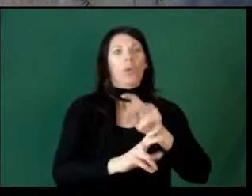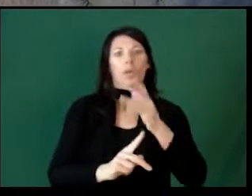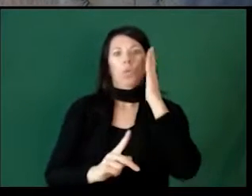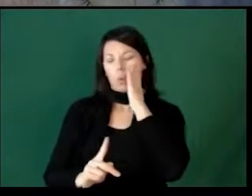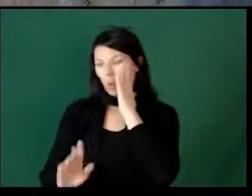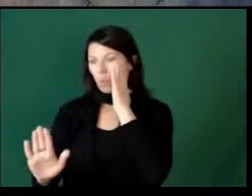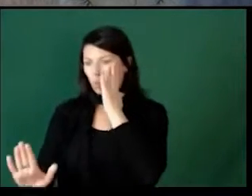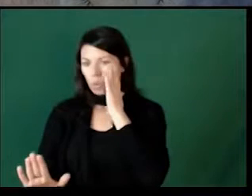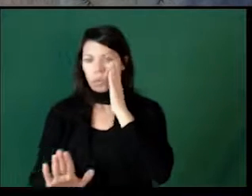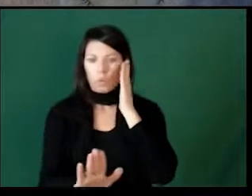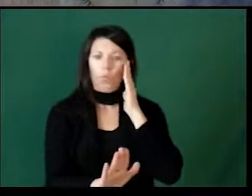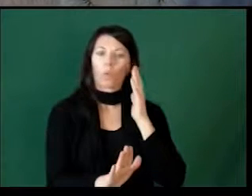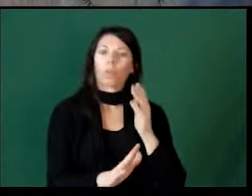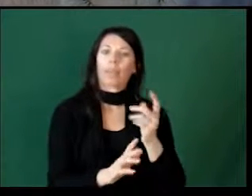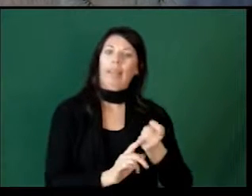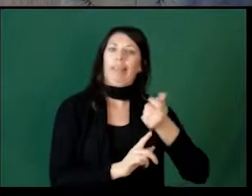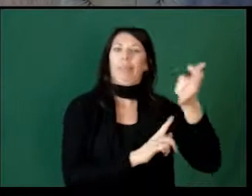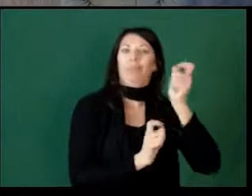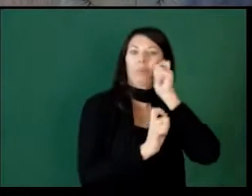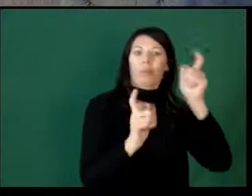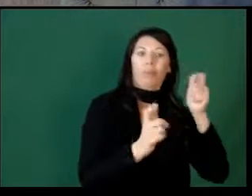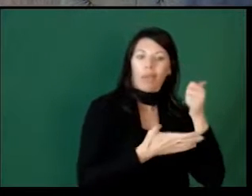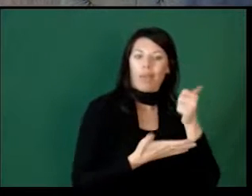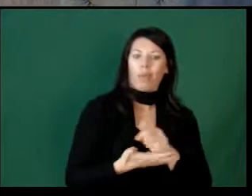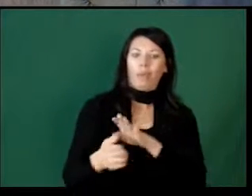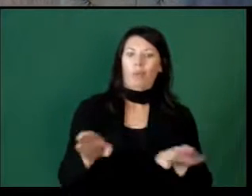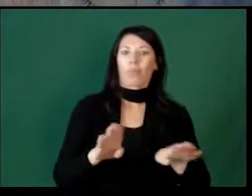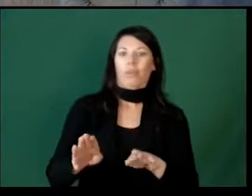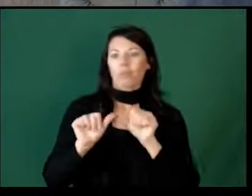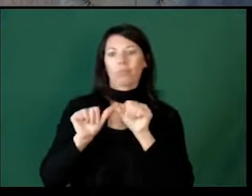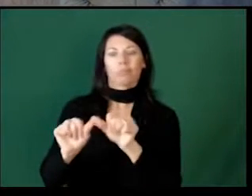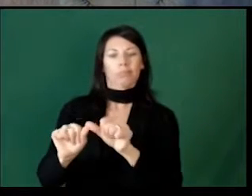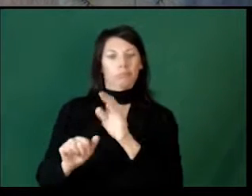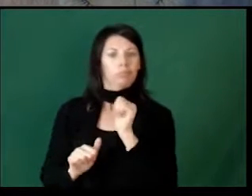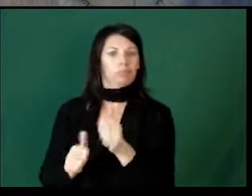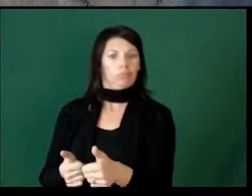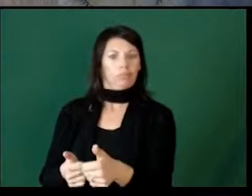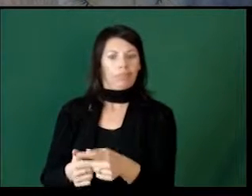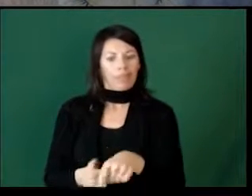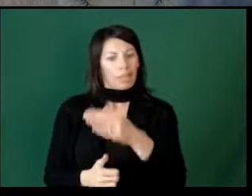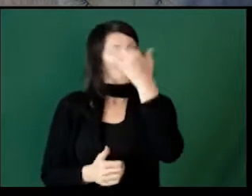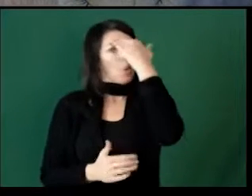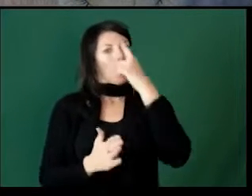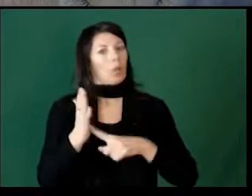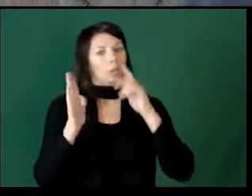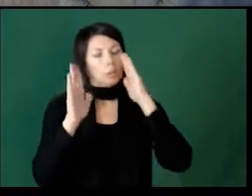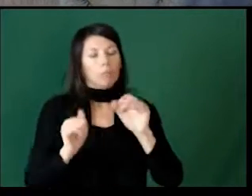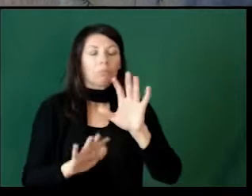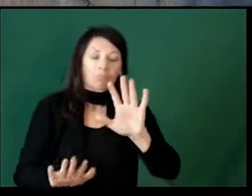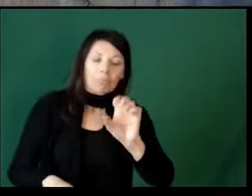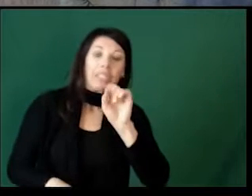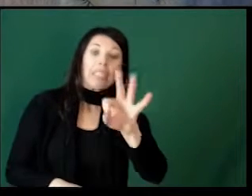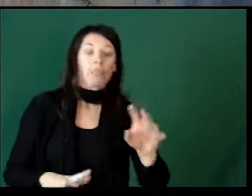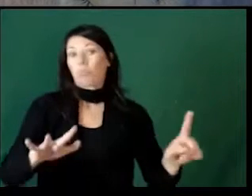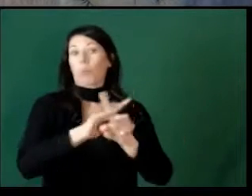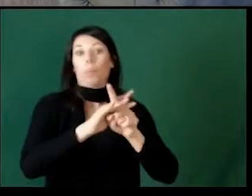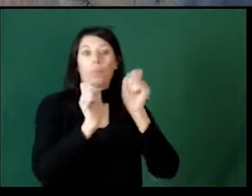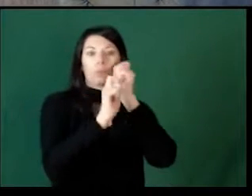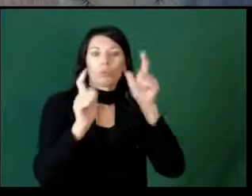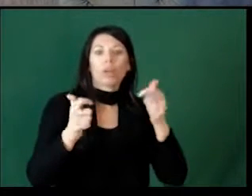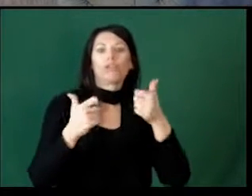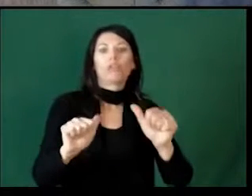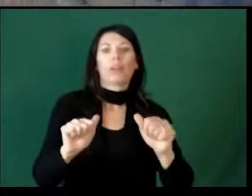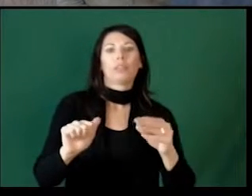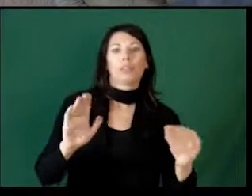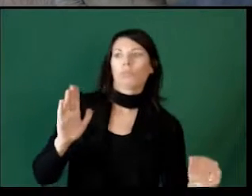eliminate surprises, it helps keep behavior in check as well because they know what to expect. If there is a